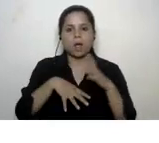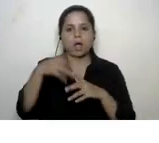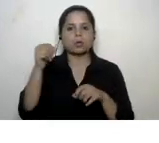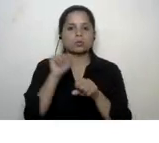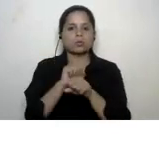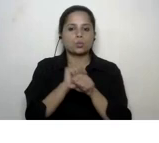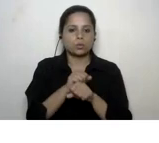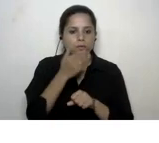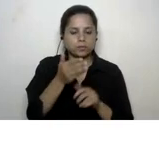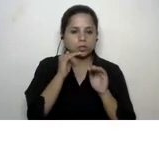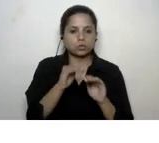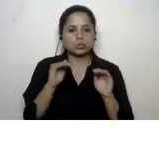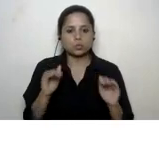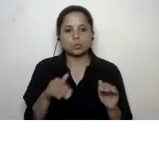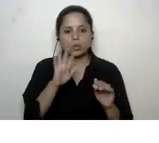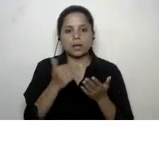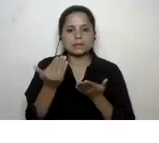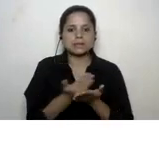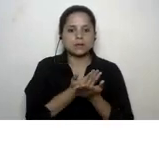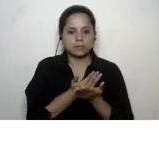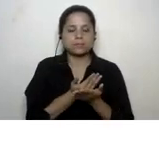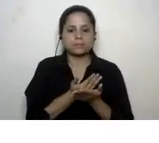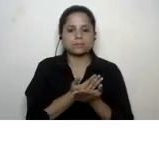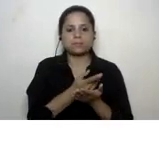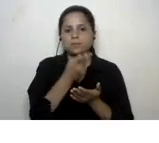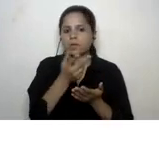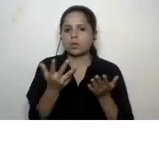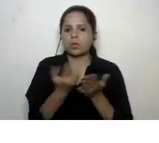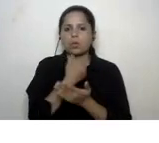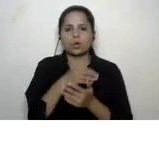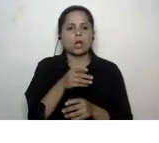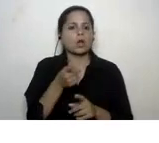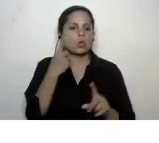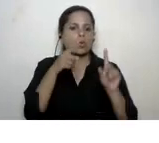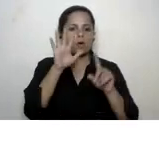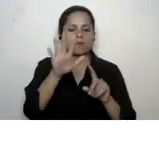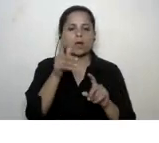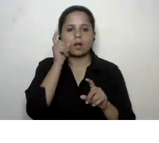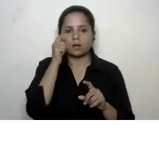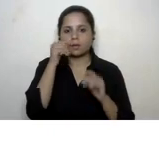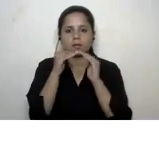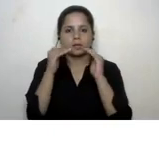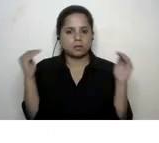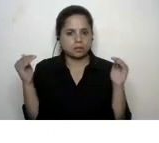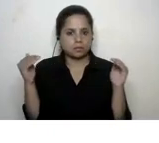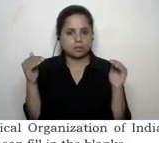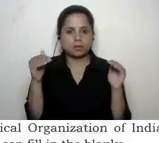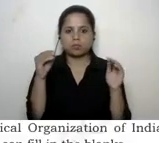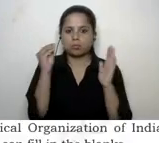and their children are kept safely it's already got goal five gender equality inserted there